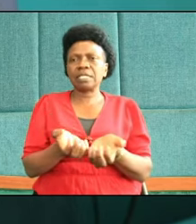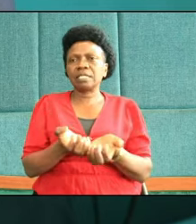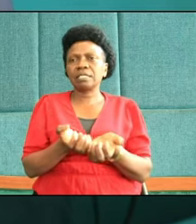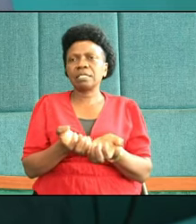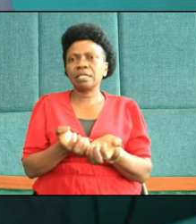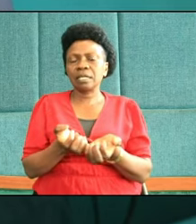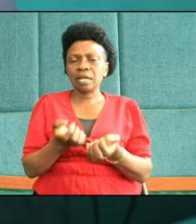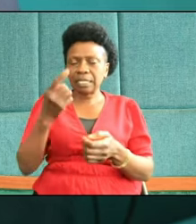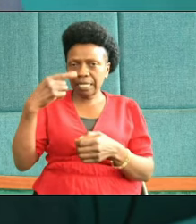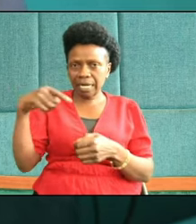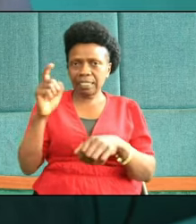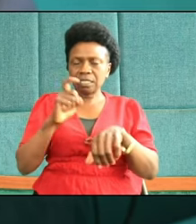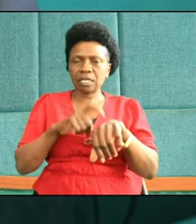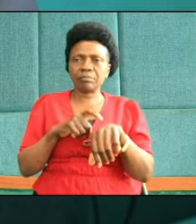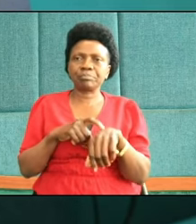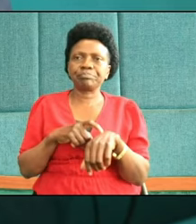moment.